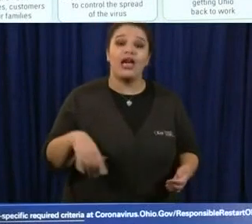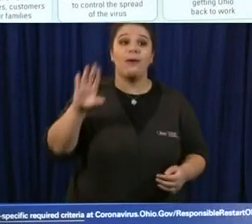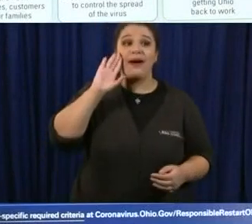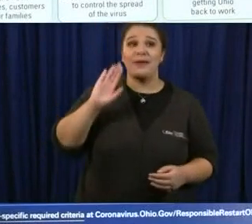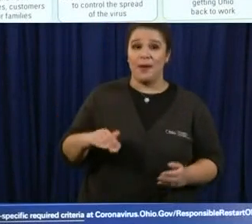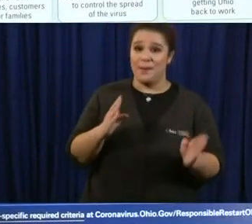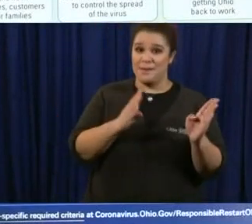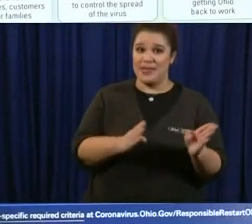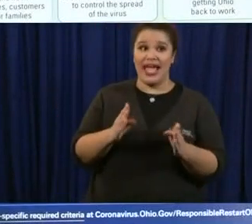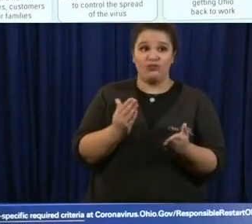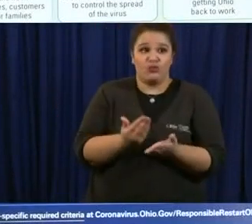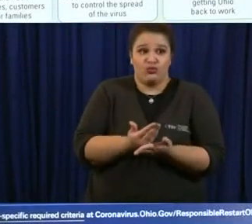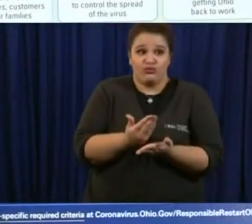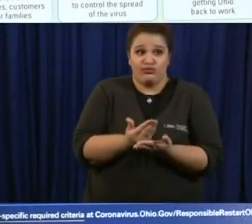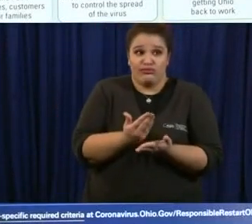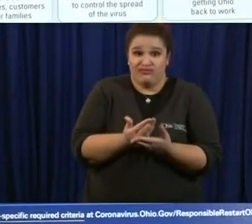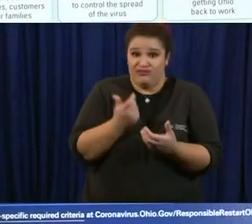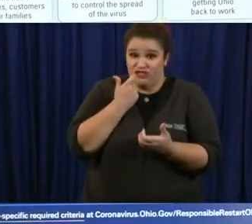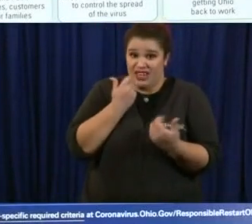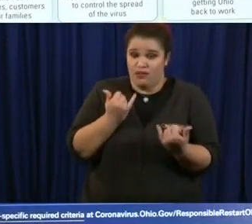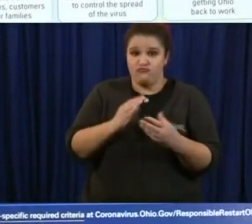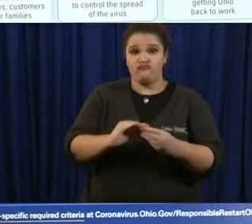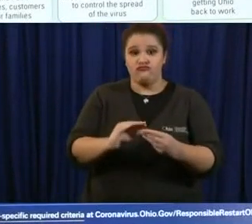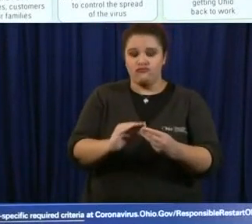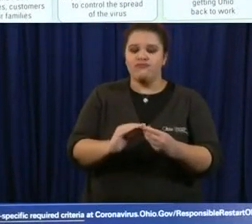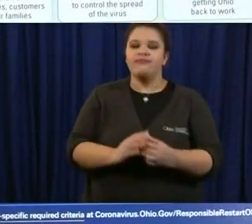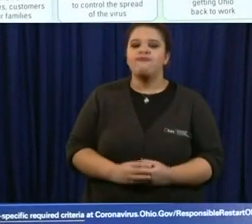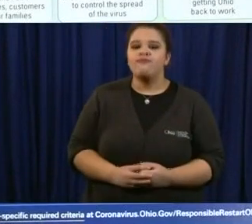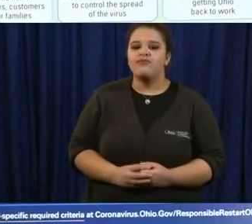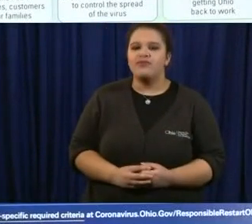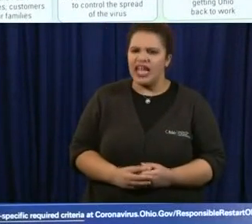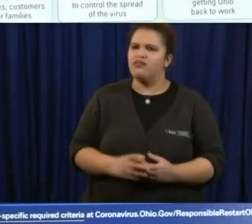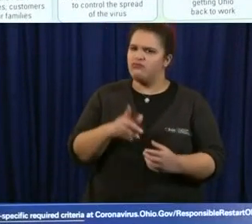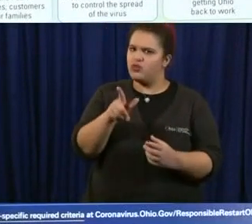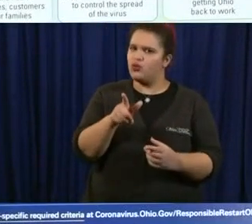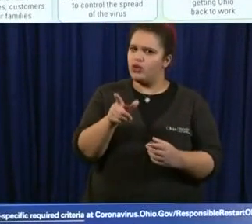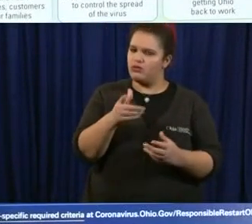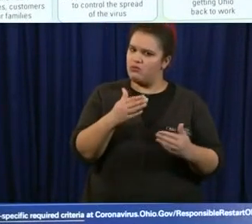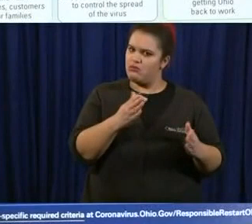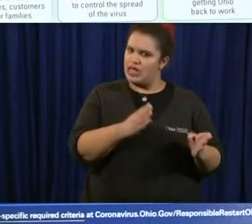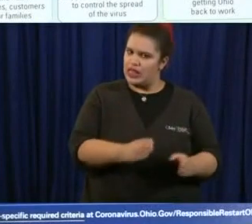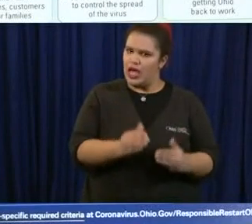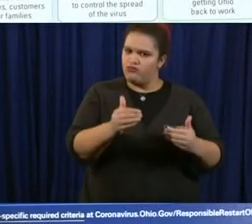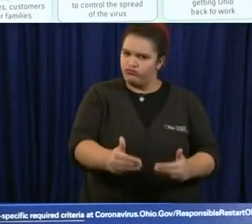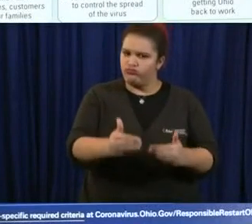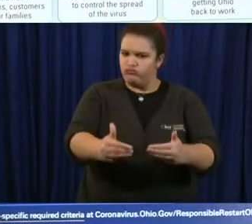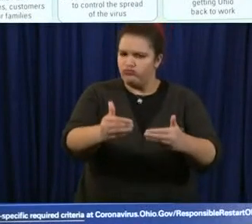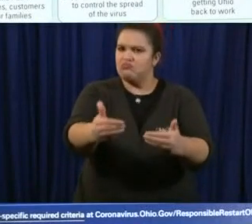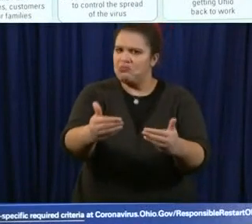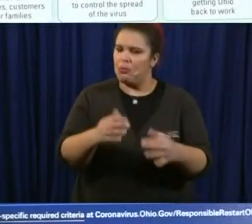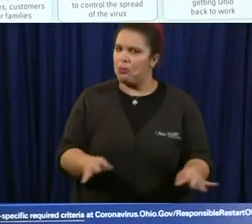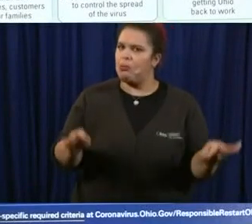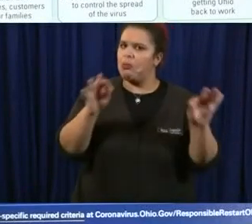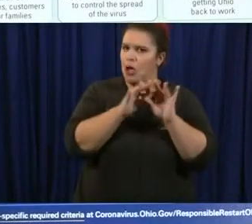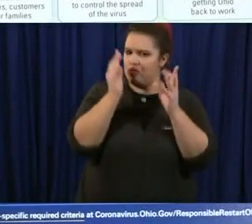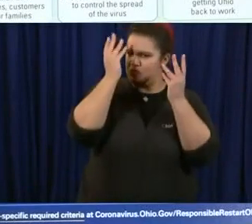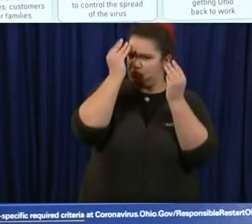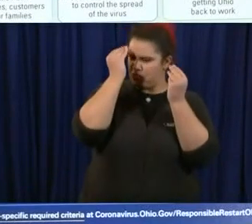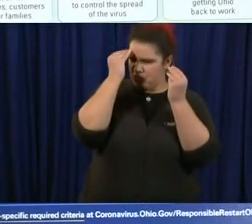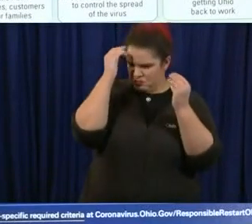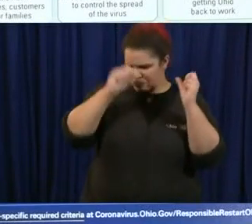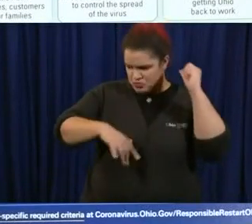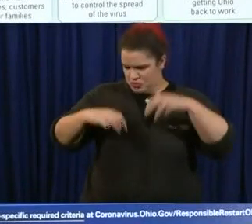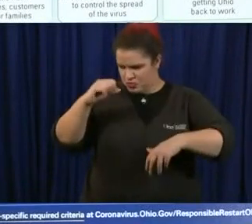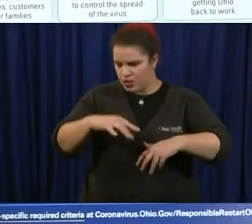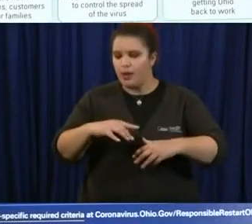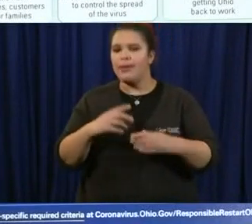emphasis that we're taking it very slow for a important reason but i want to ask if you've had any conversations about opening things like pools or